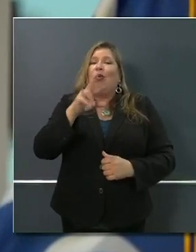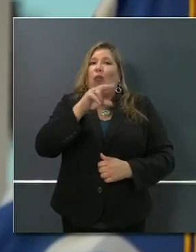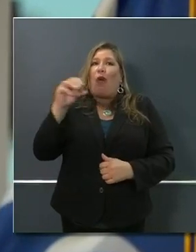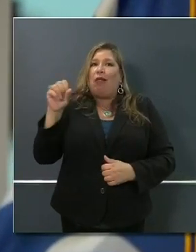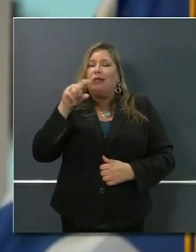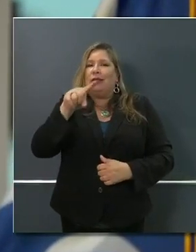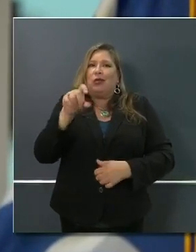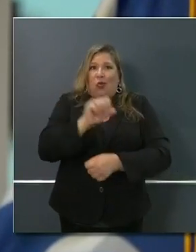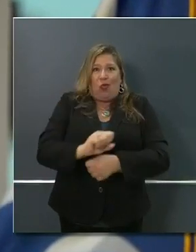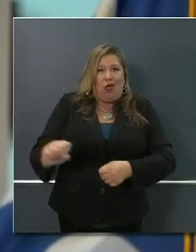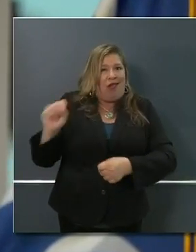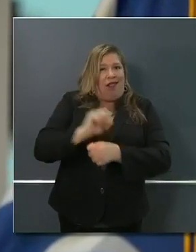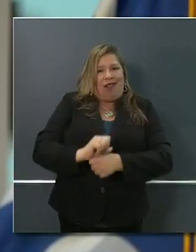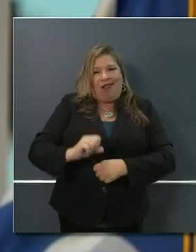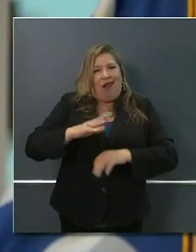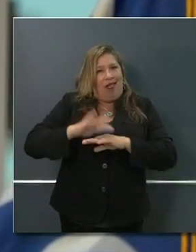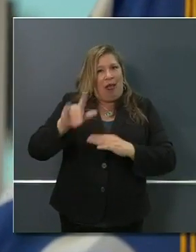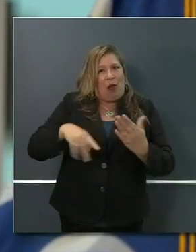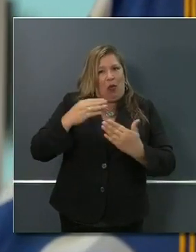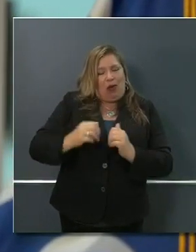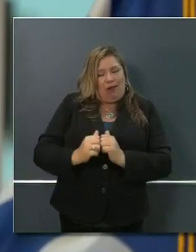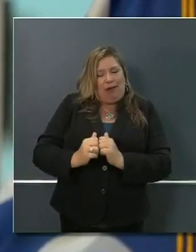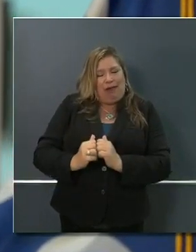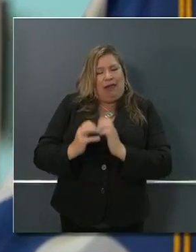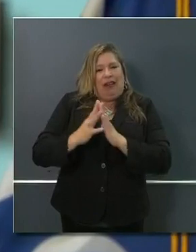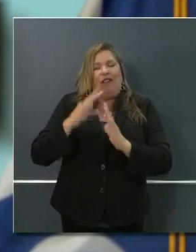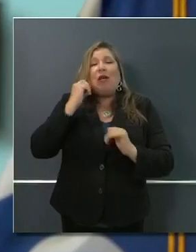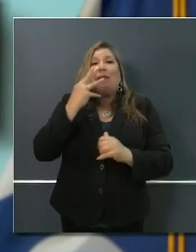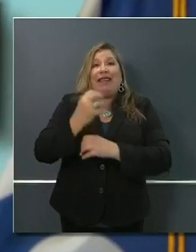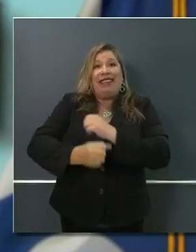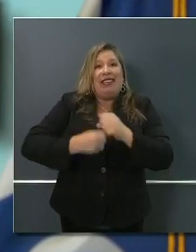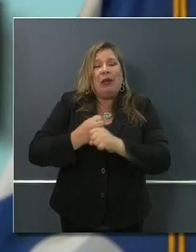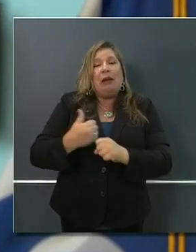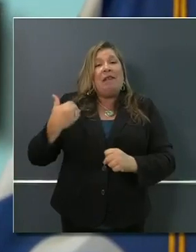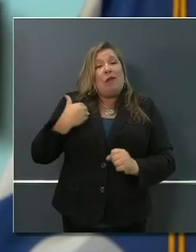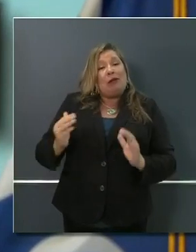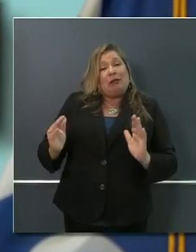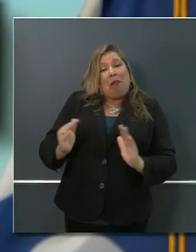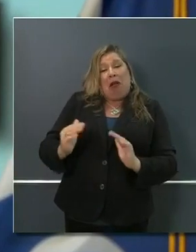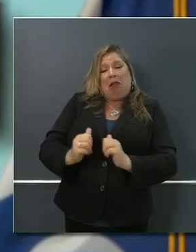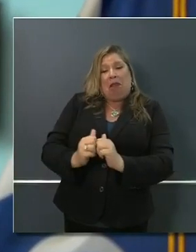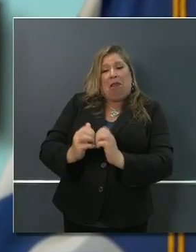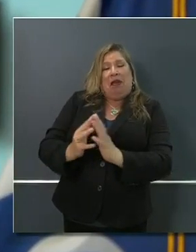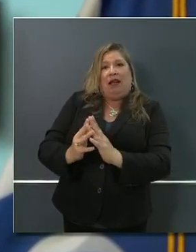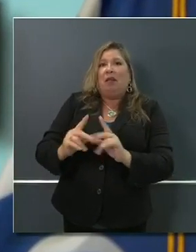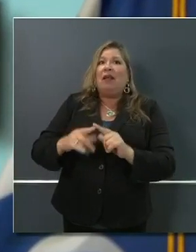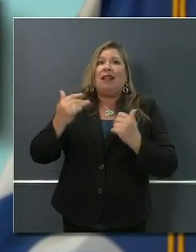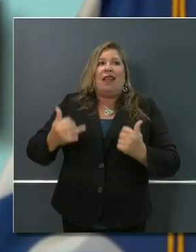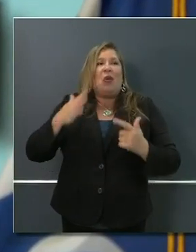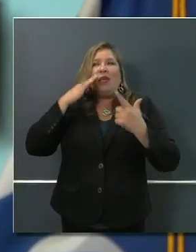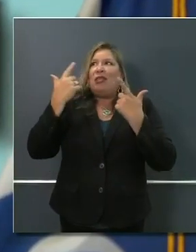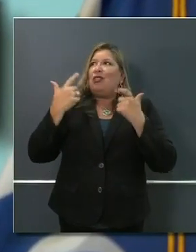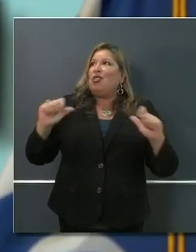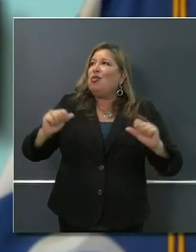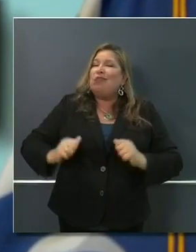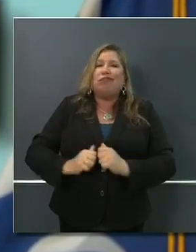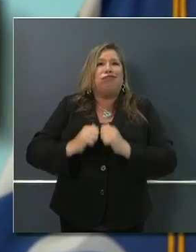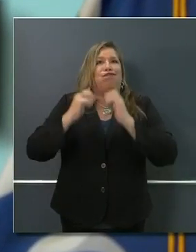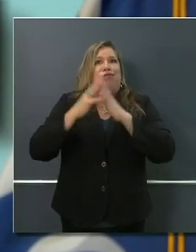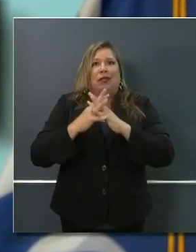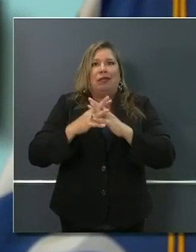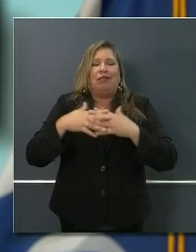a very important program, but it's never scaled to the extent now it will. I noted 128